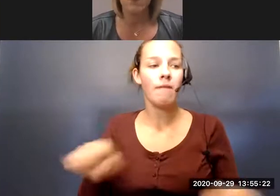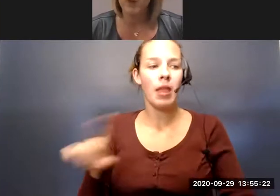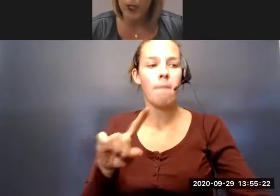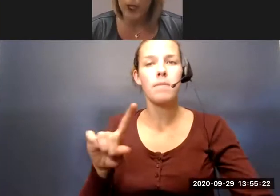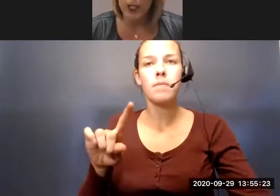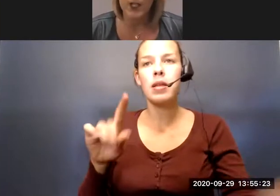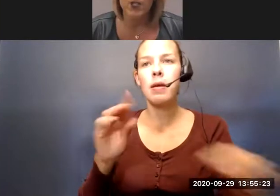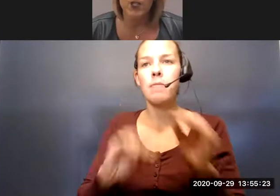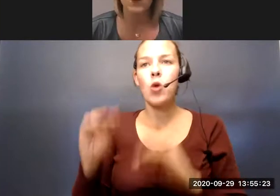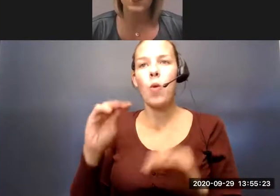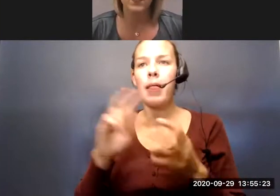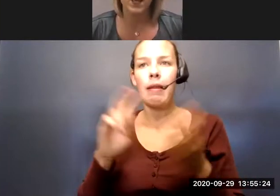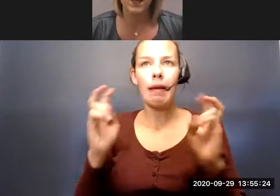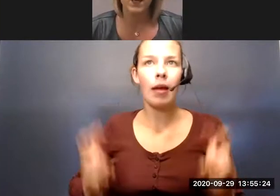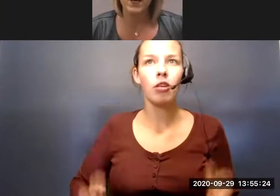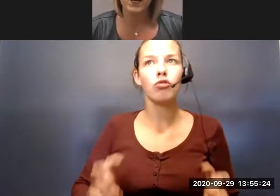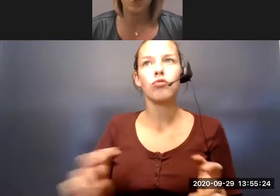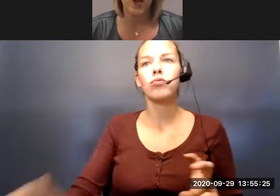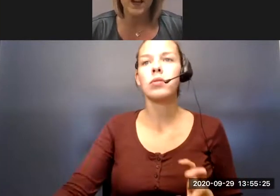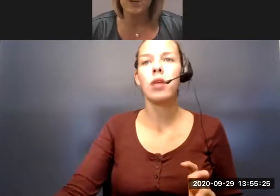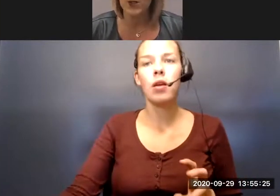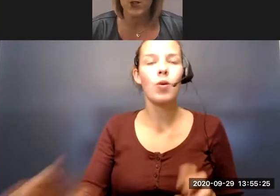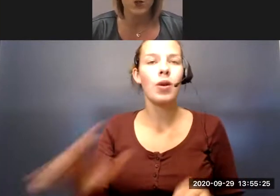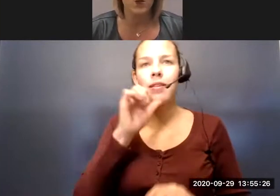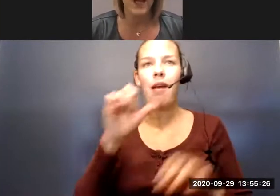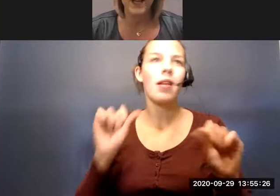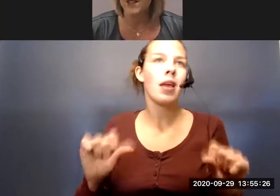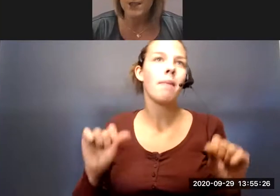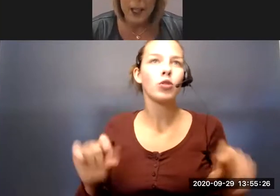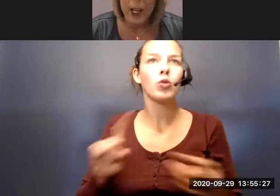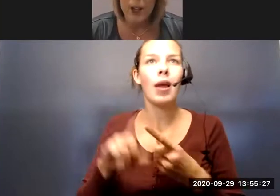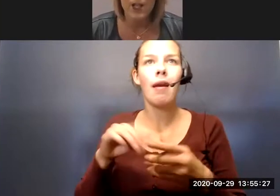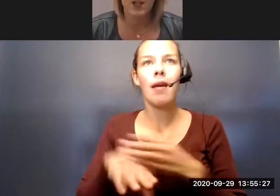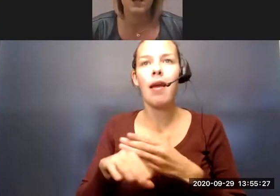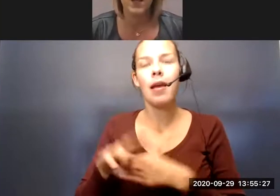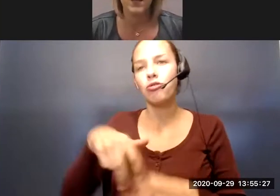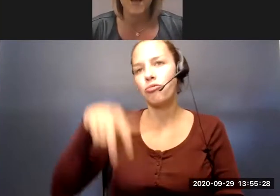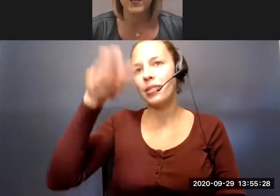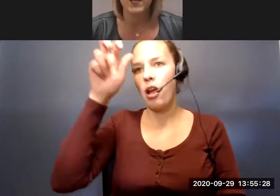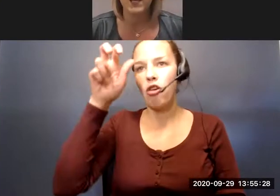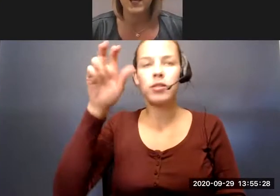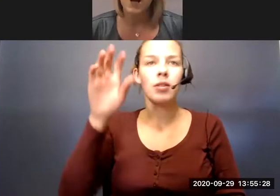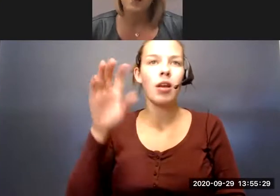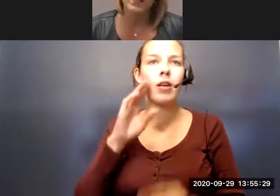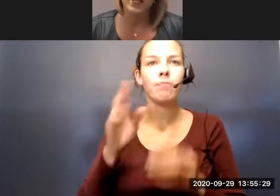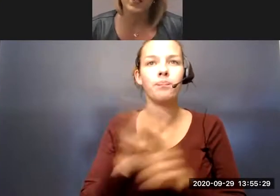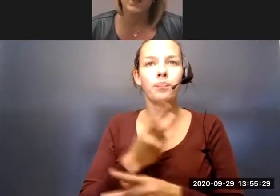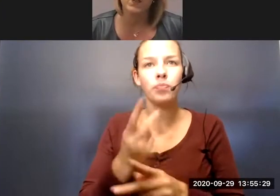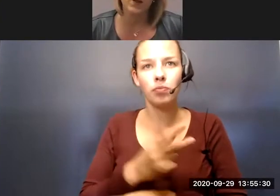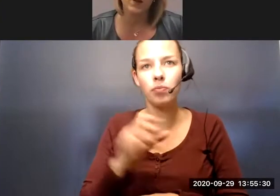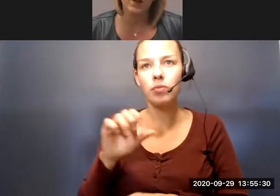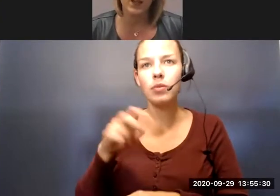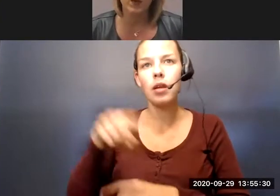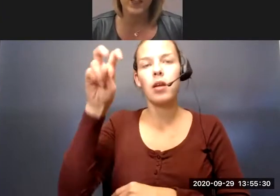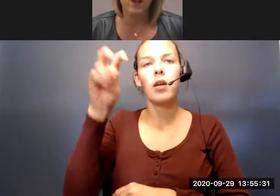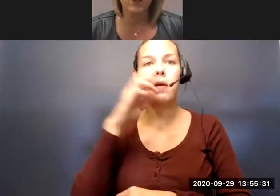mobility issues. They were not able to access stairs and navigate stairs, and so